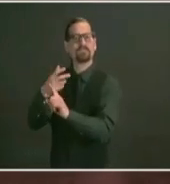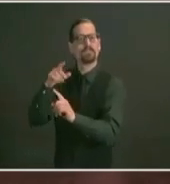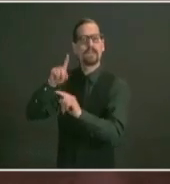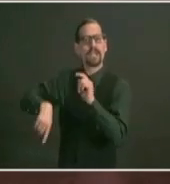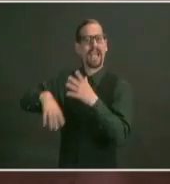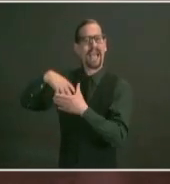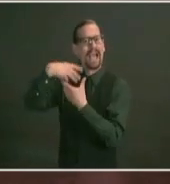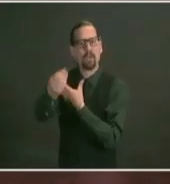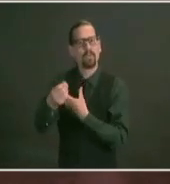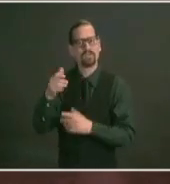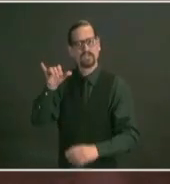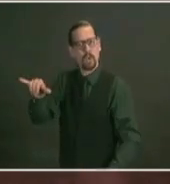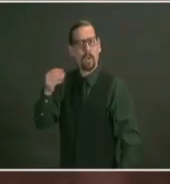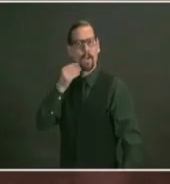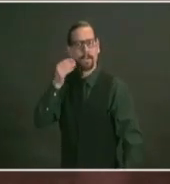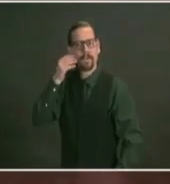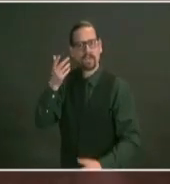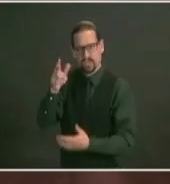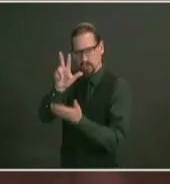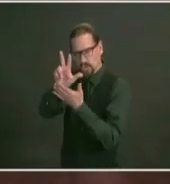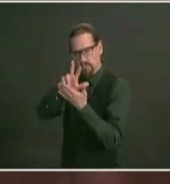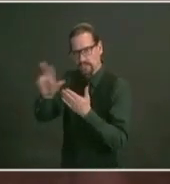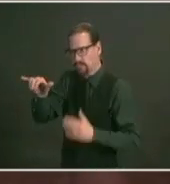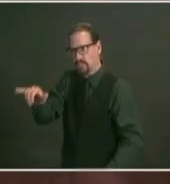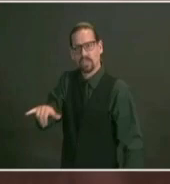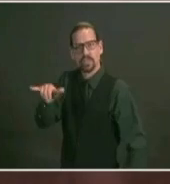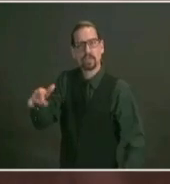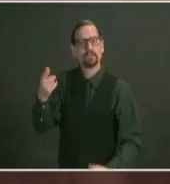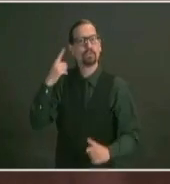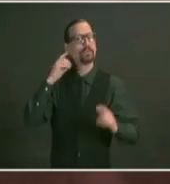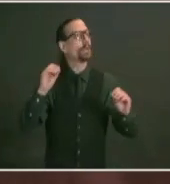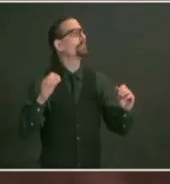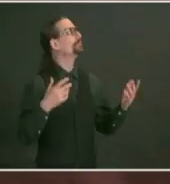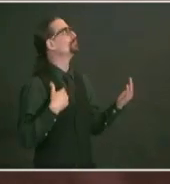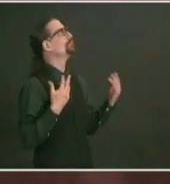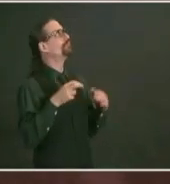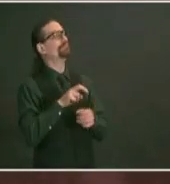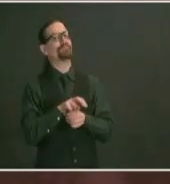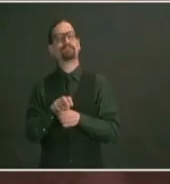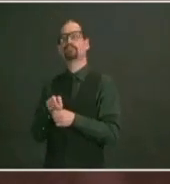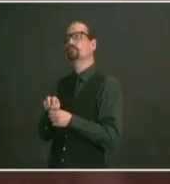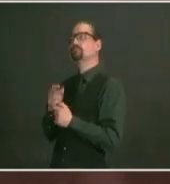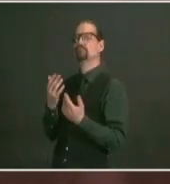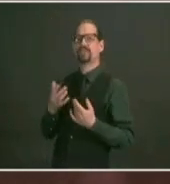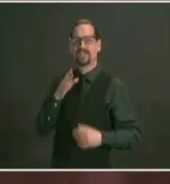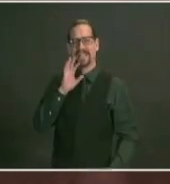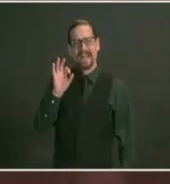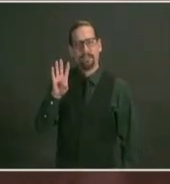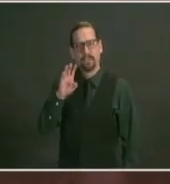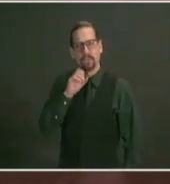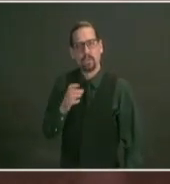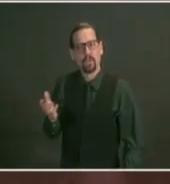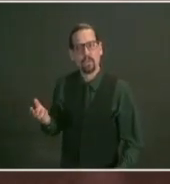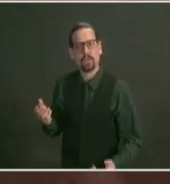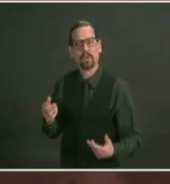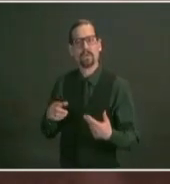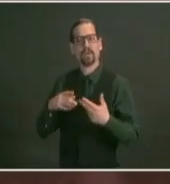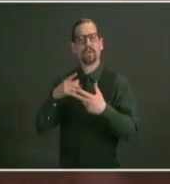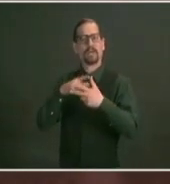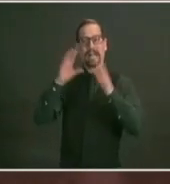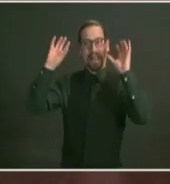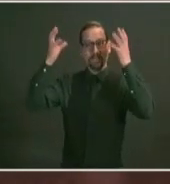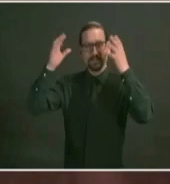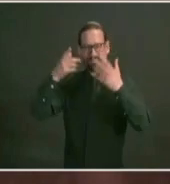survey has heard nothing so for her right now you mentioned three companies what does she and others who have homebound